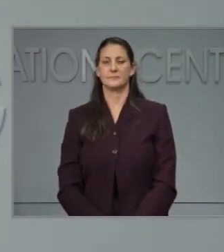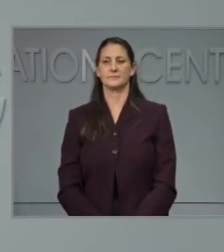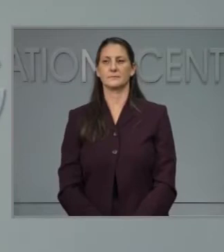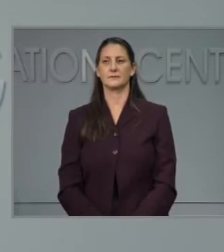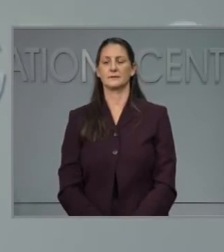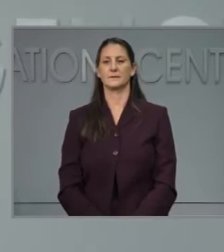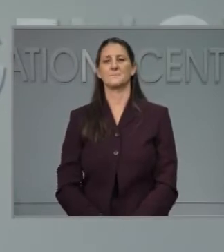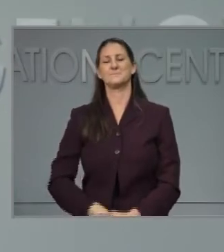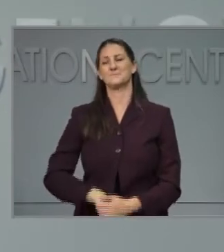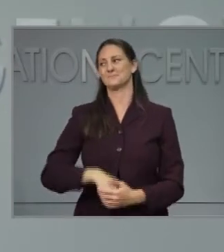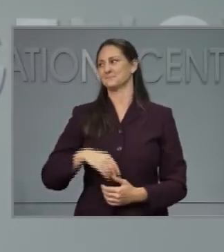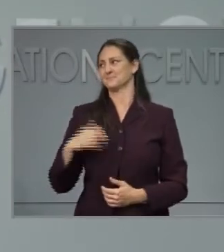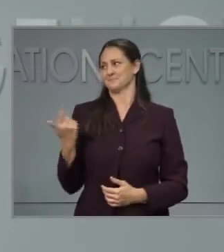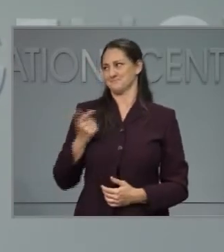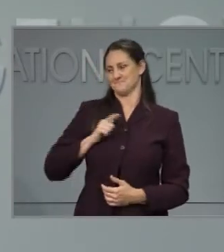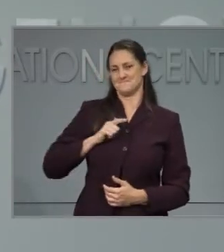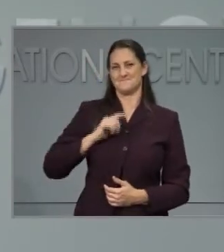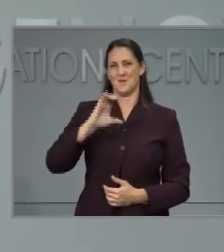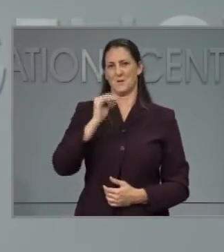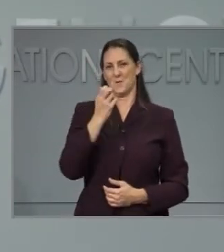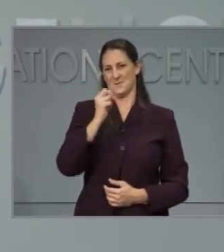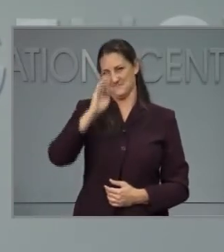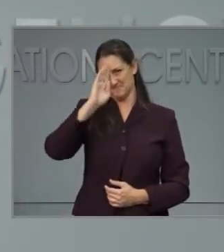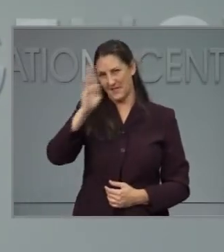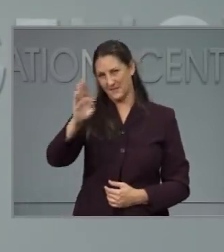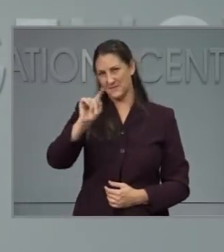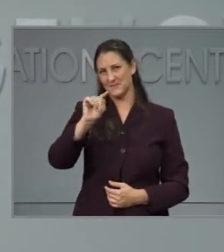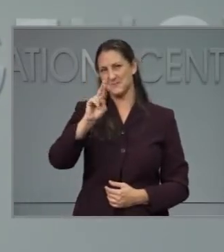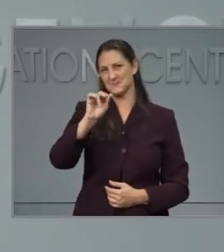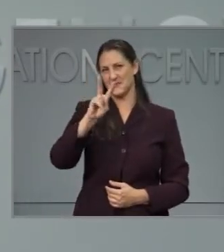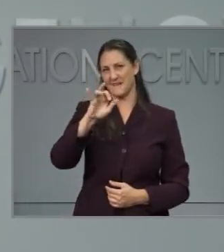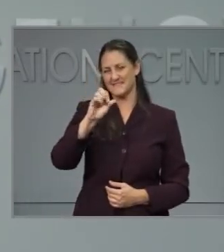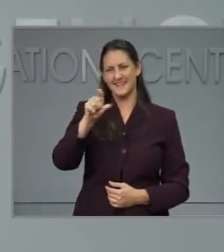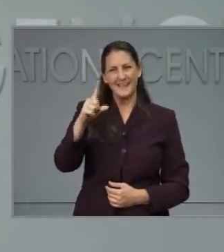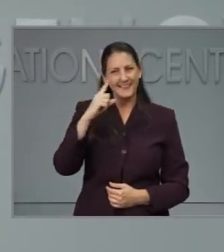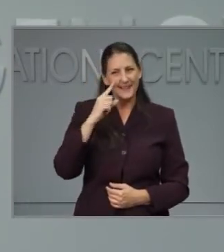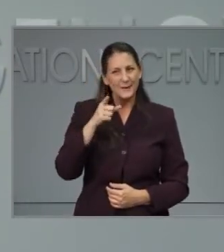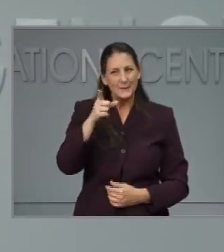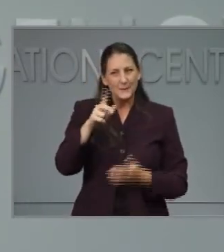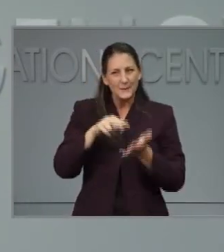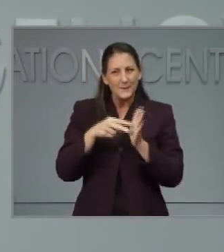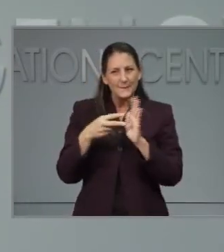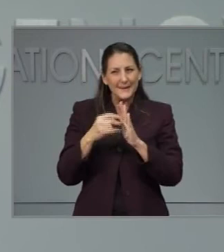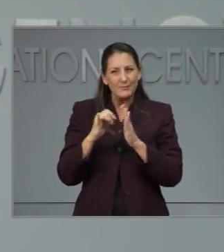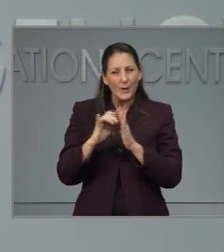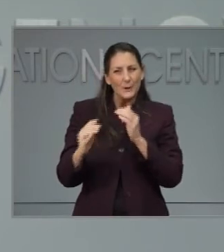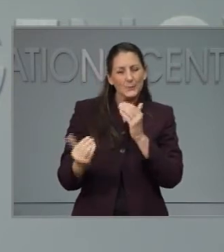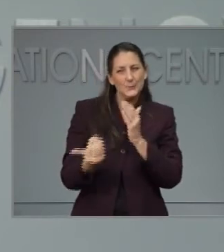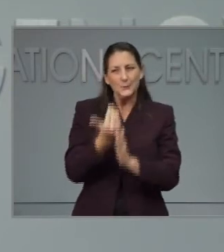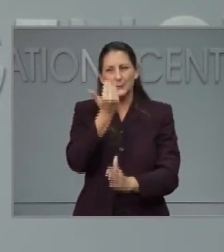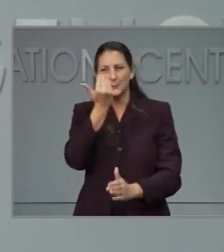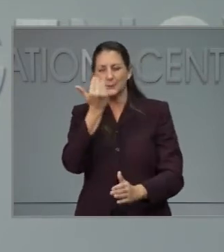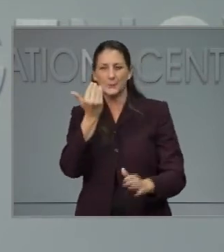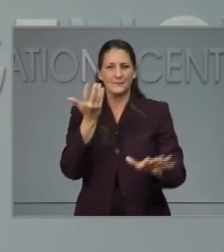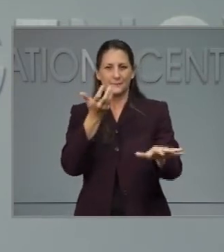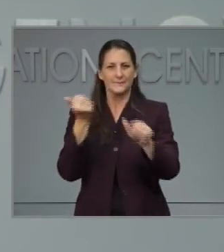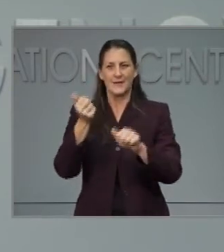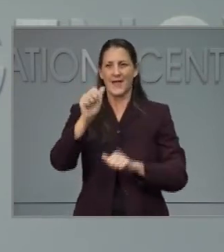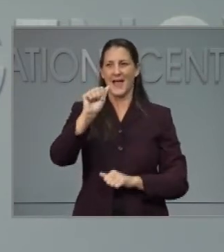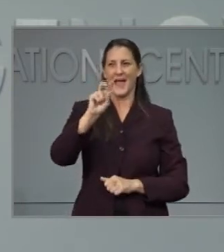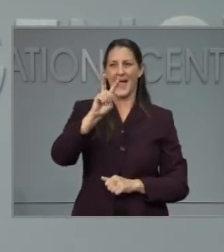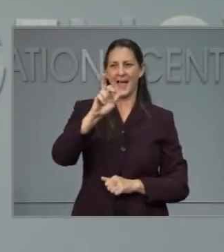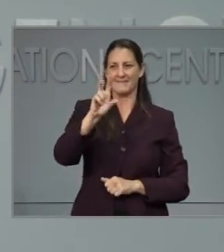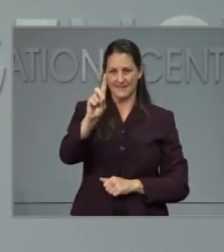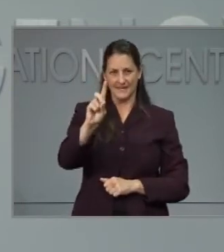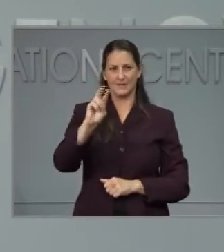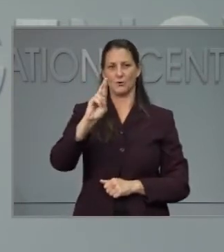Hi, Travis. I think you were referring to the new Abbott rapid tests that were just approved last week. What